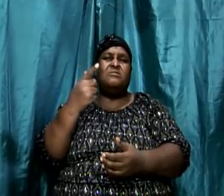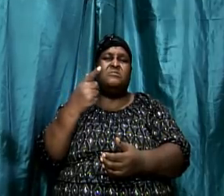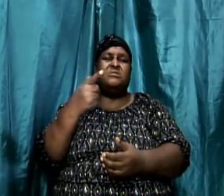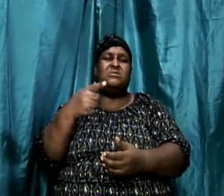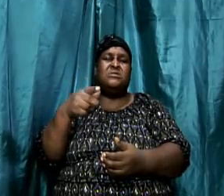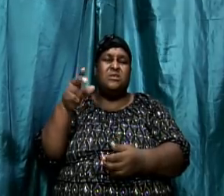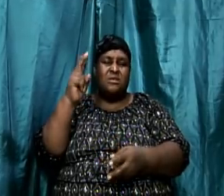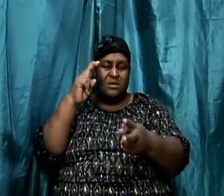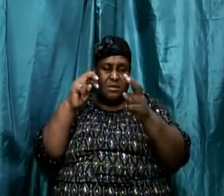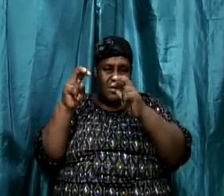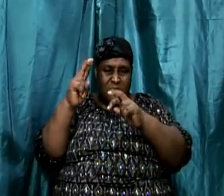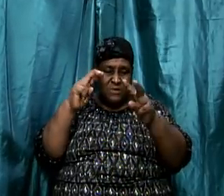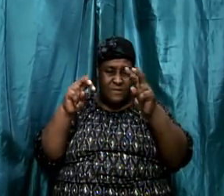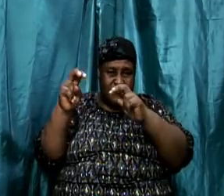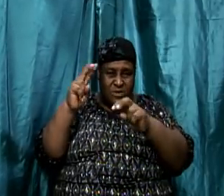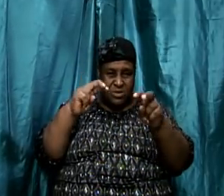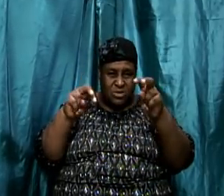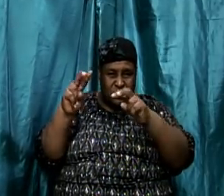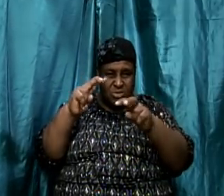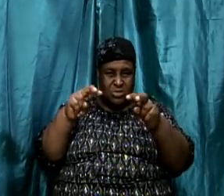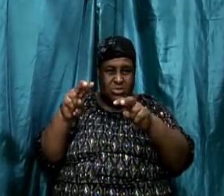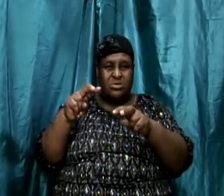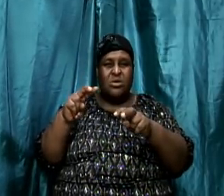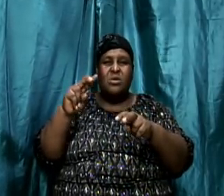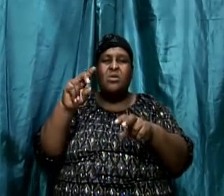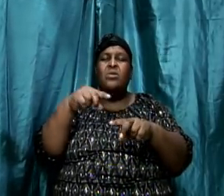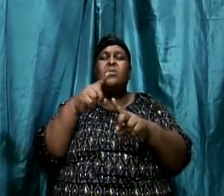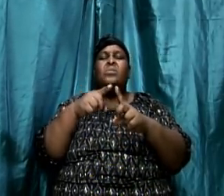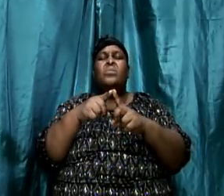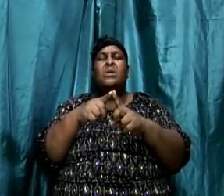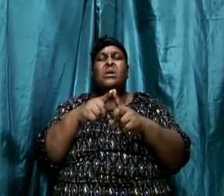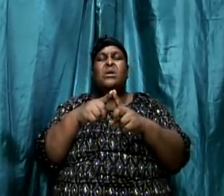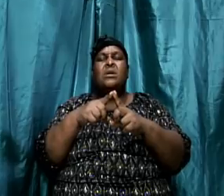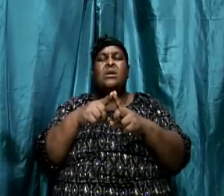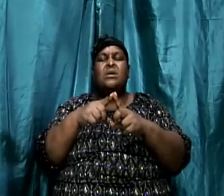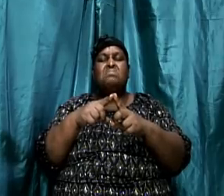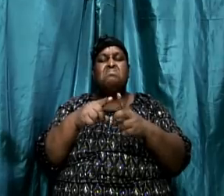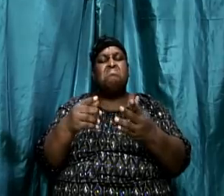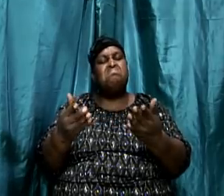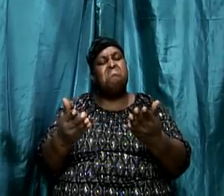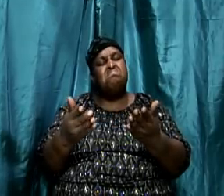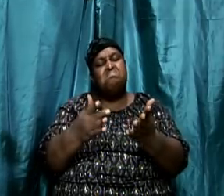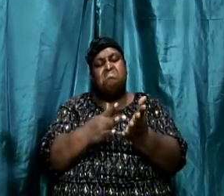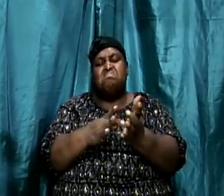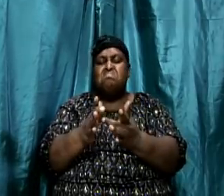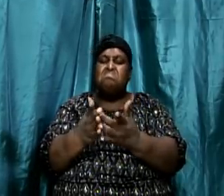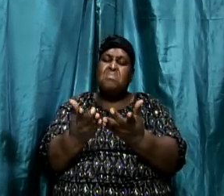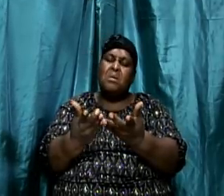observation. When you take up your Bible to read it, what do you see?